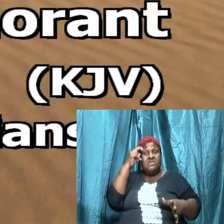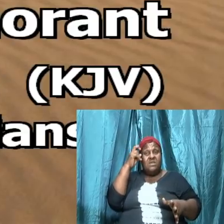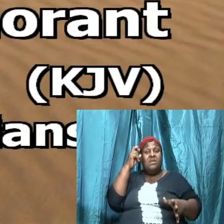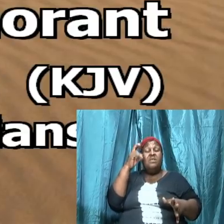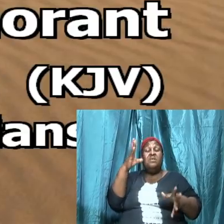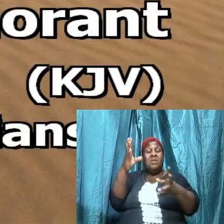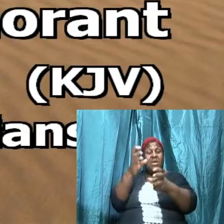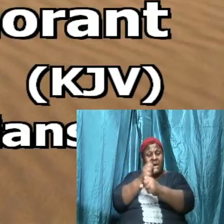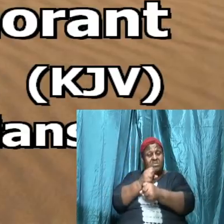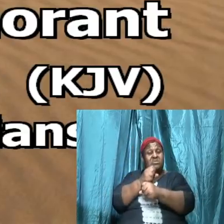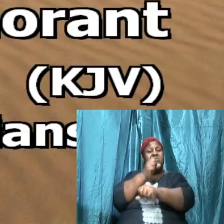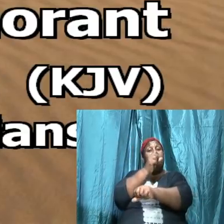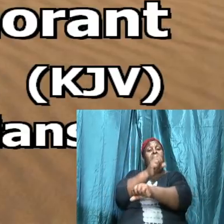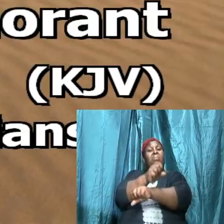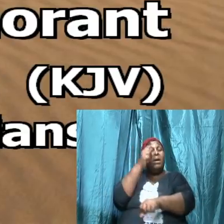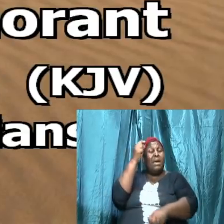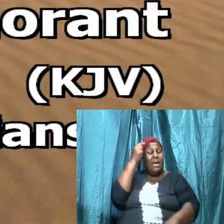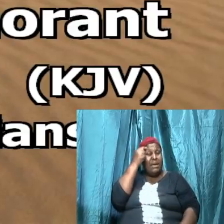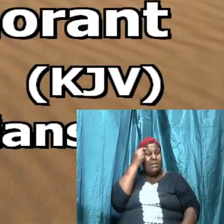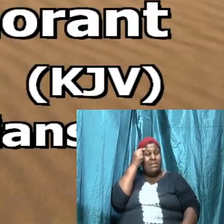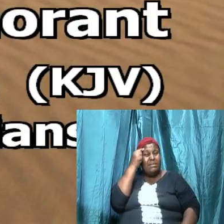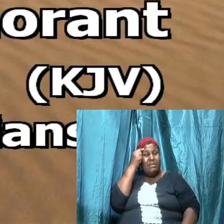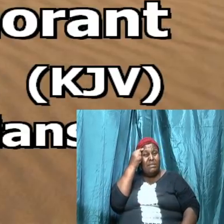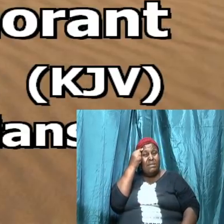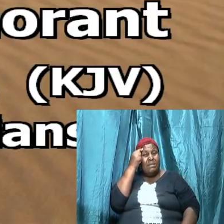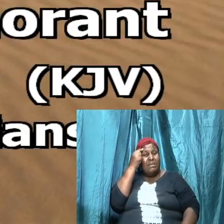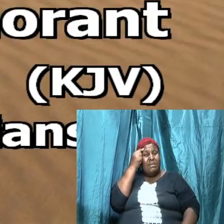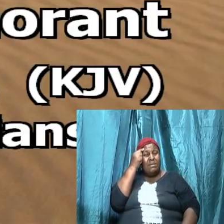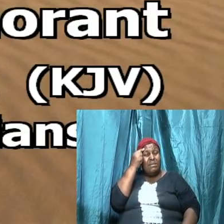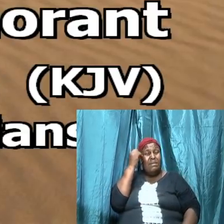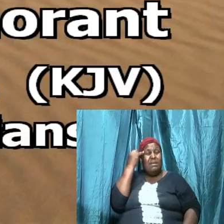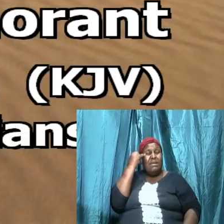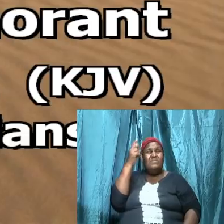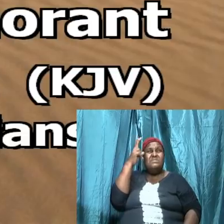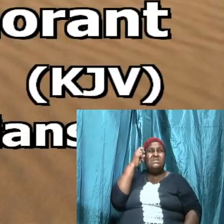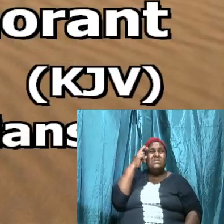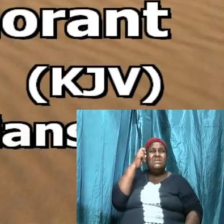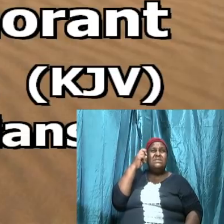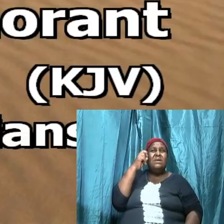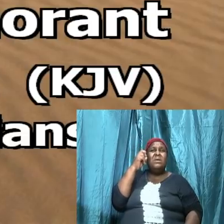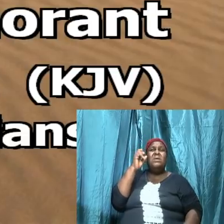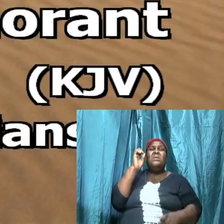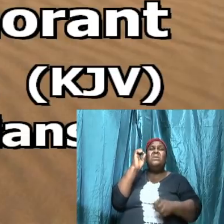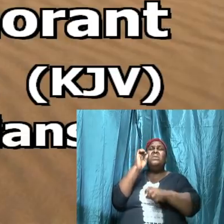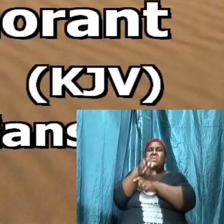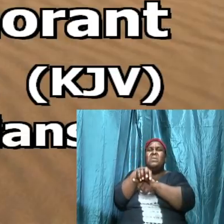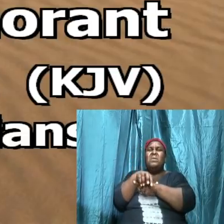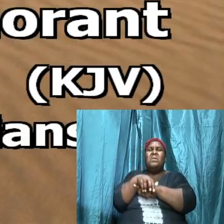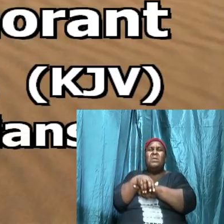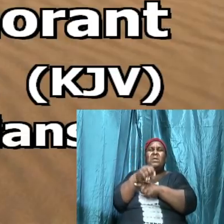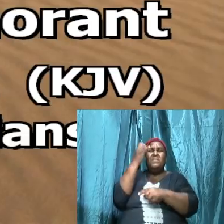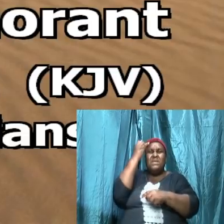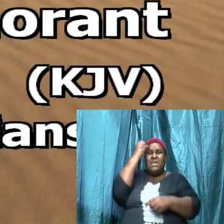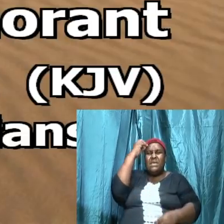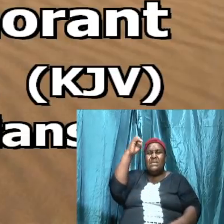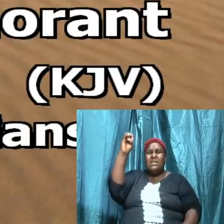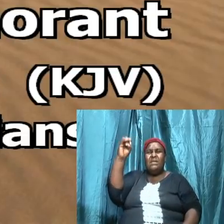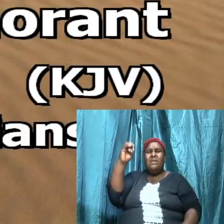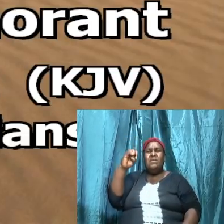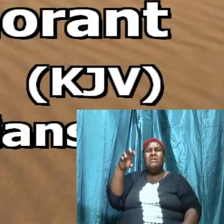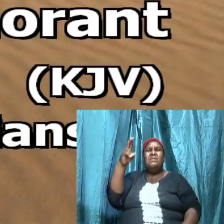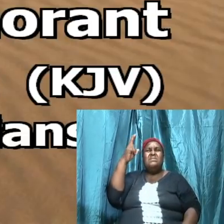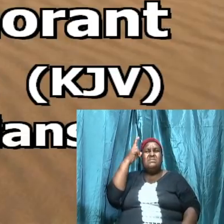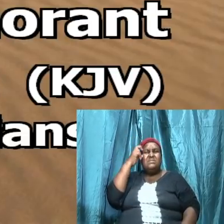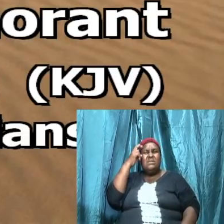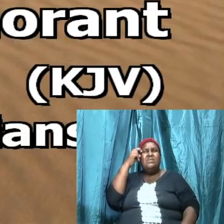mind if he can captivate the mind if he can conquer the intellect he knows that he has that